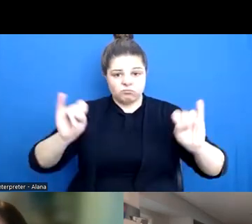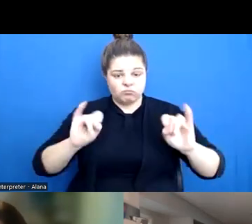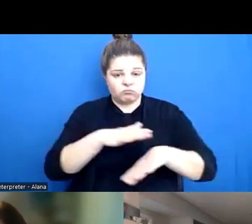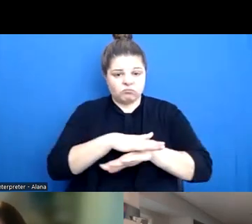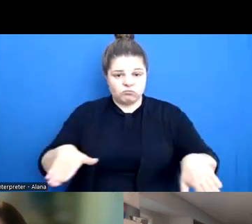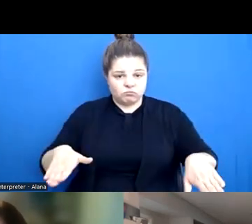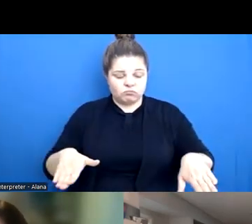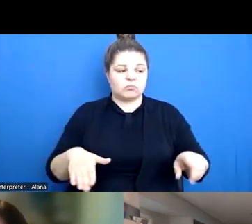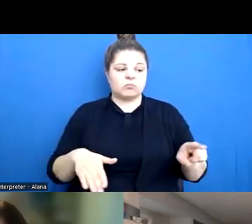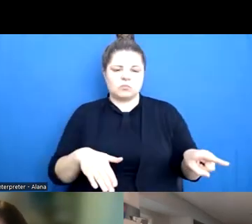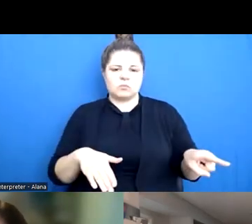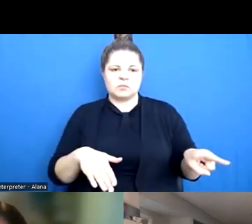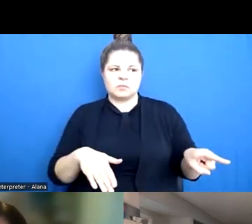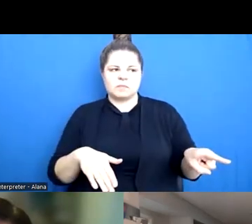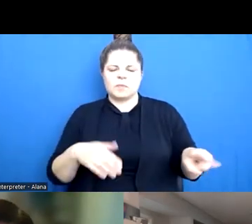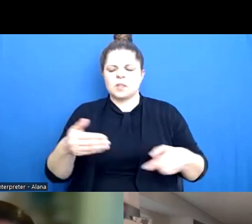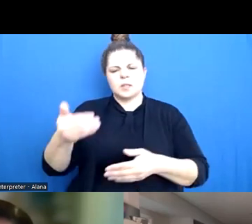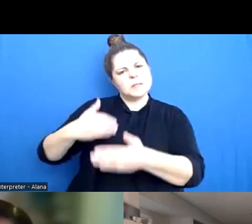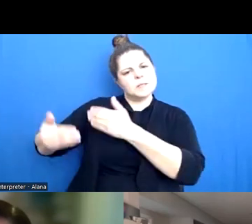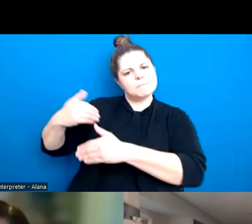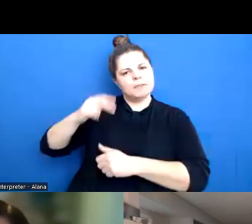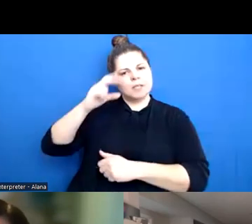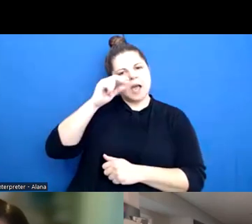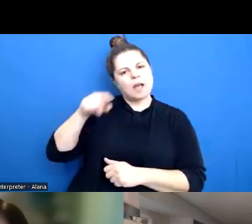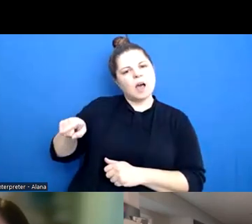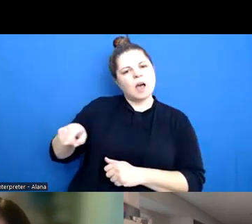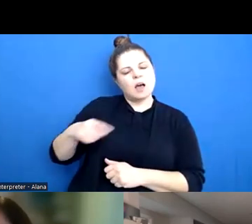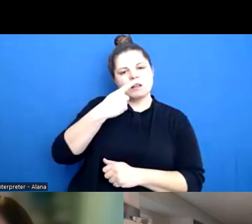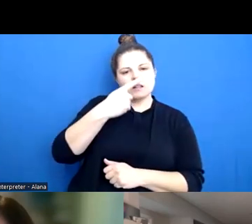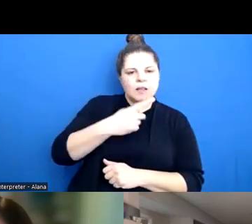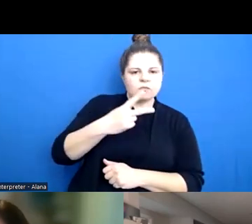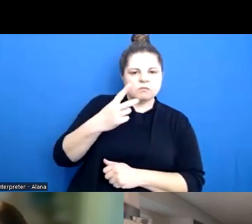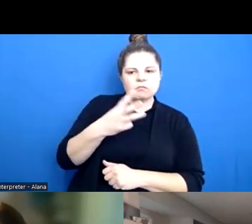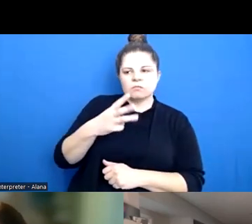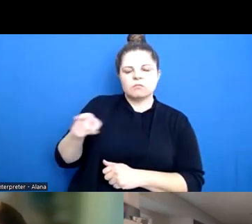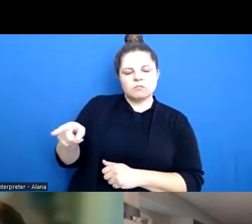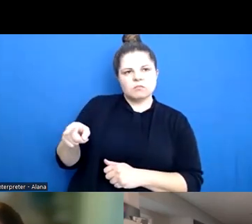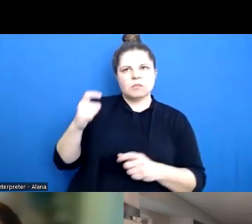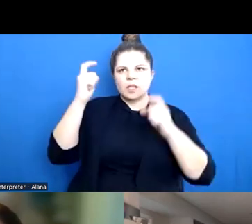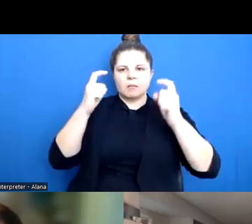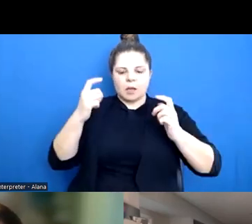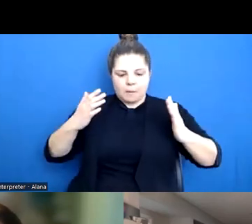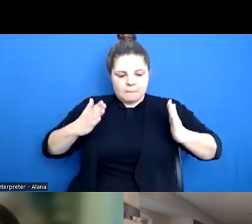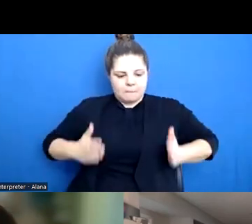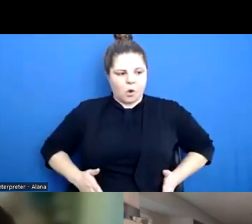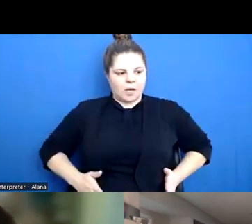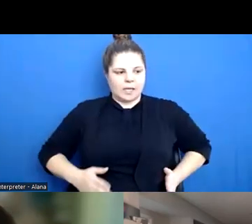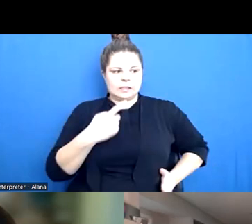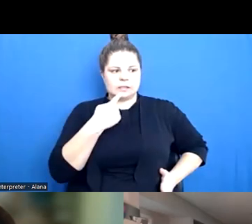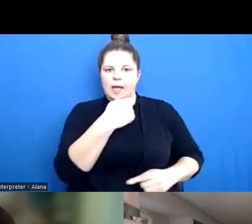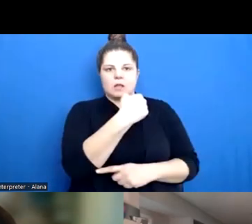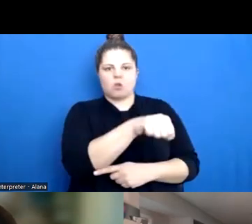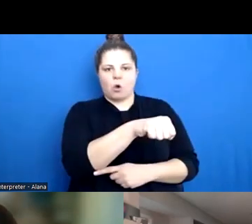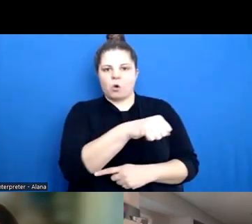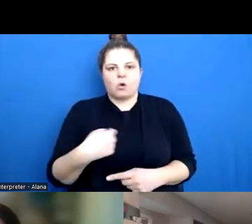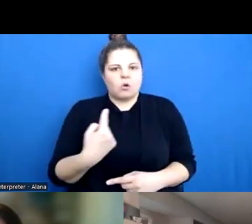much younger, which is about having those conversations about our bodily responses to feelings. And I think we spend a lot of time in the